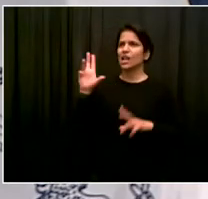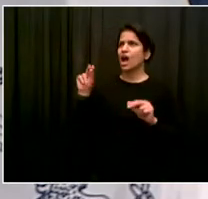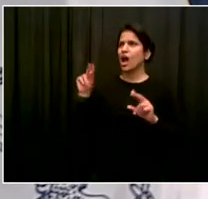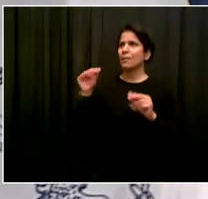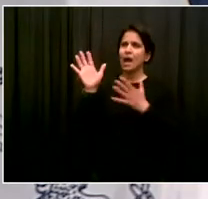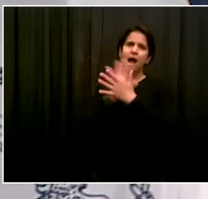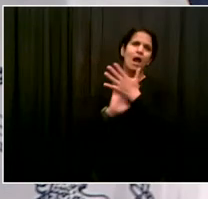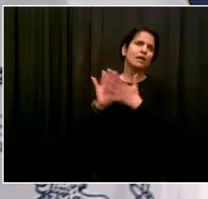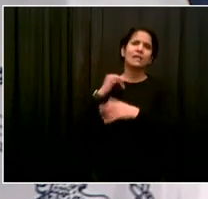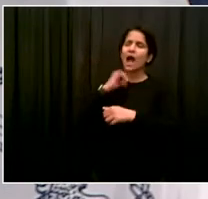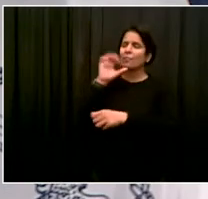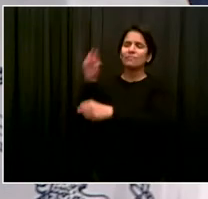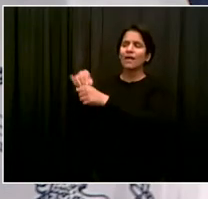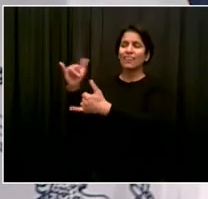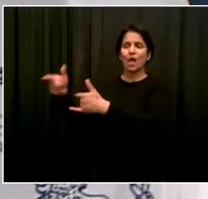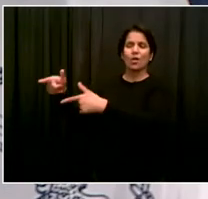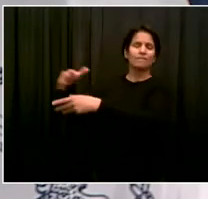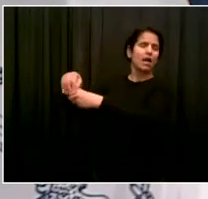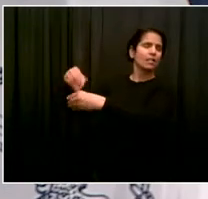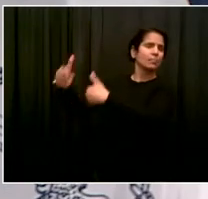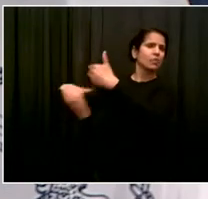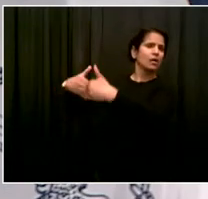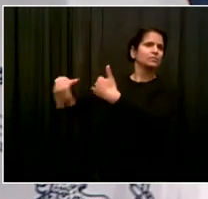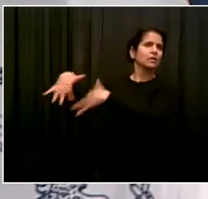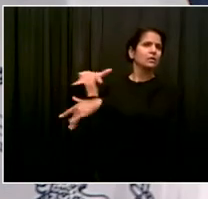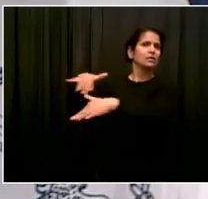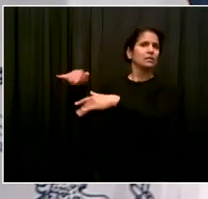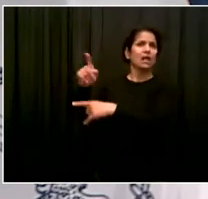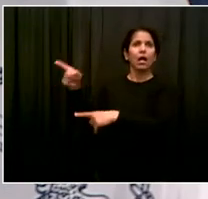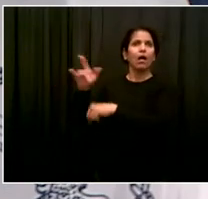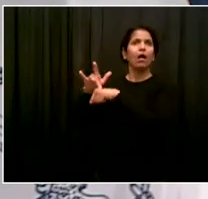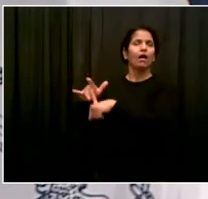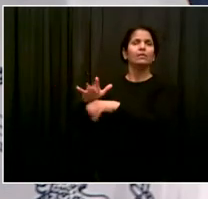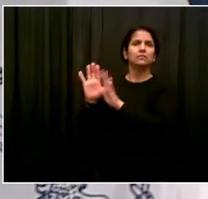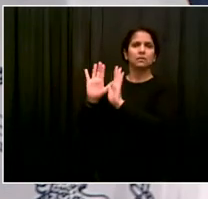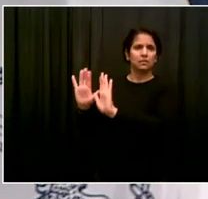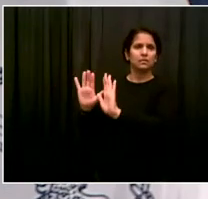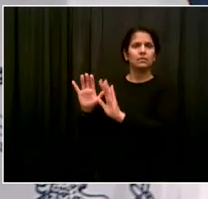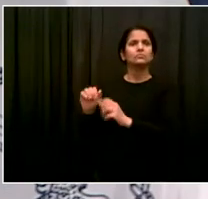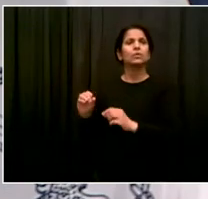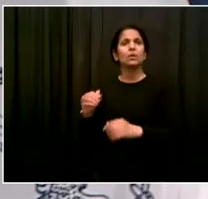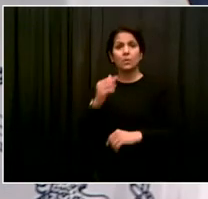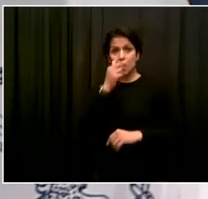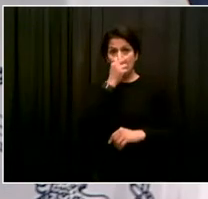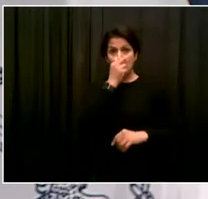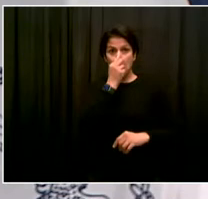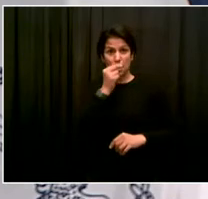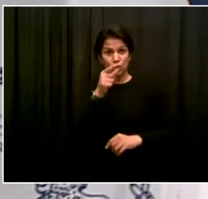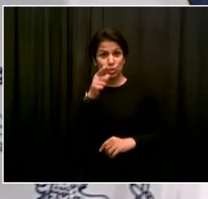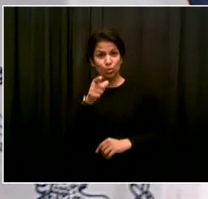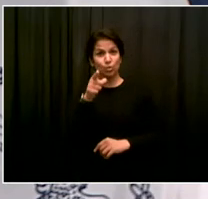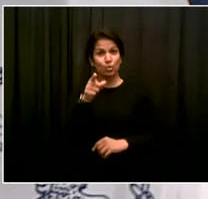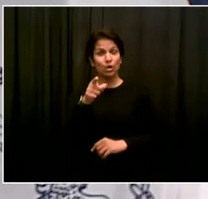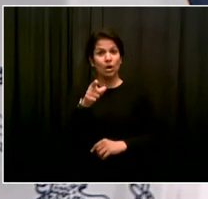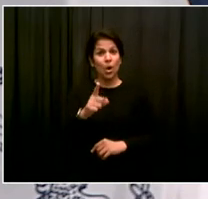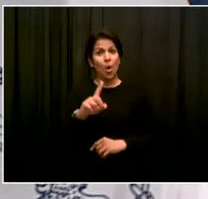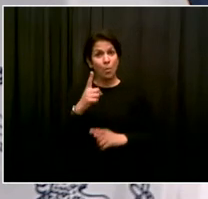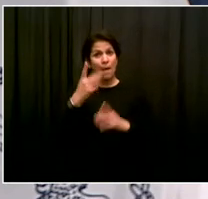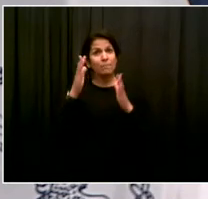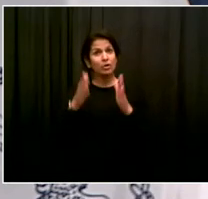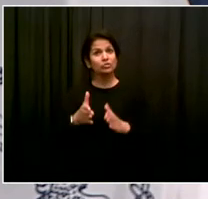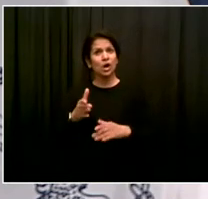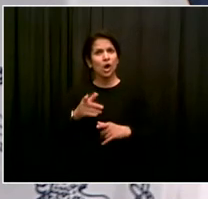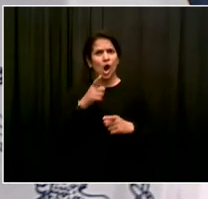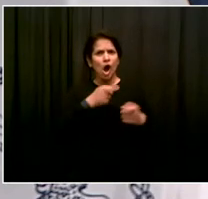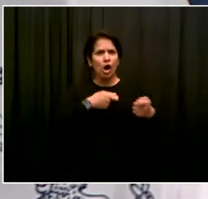you're one of the few people who can actually hold the NYPD accountable. The